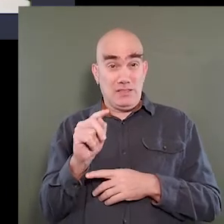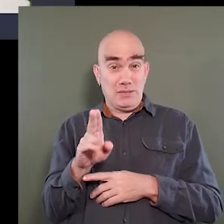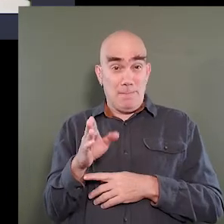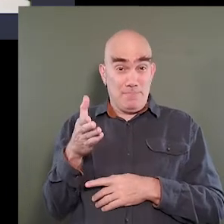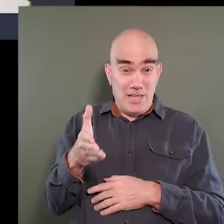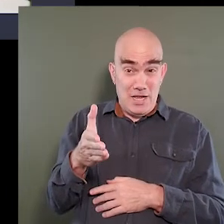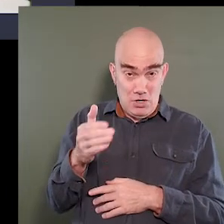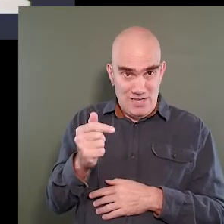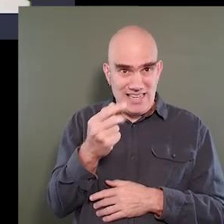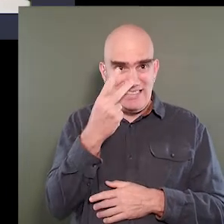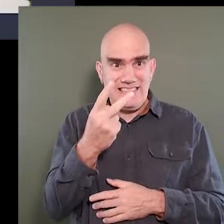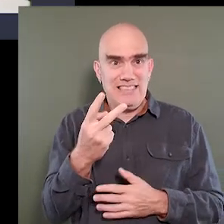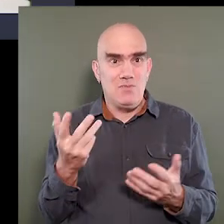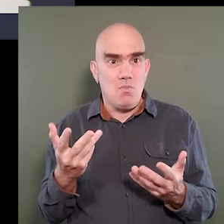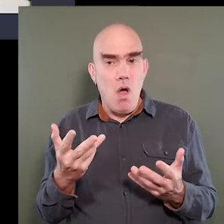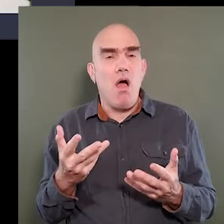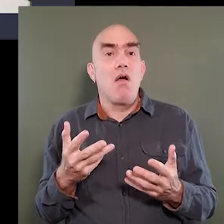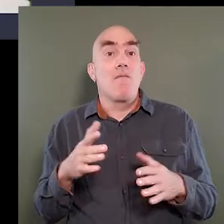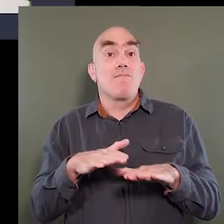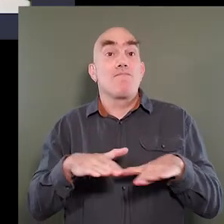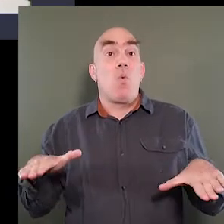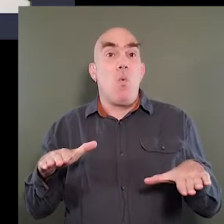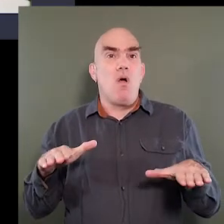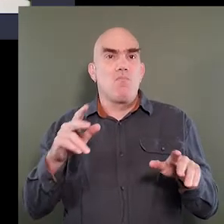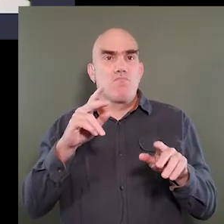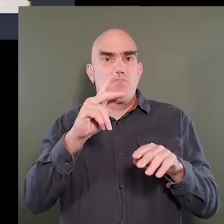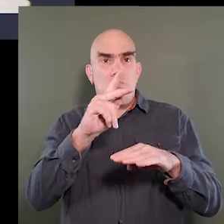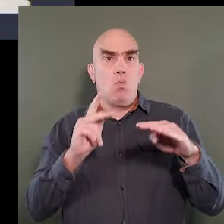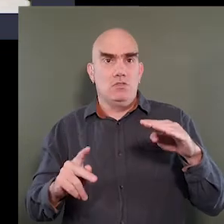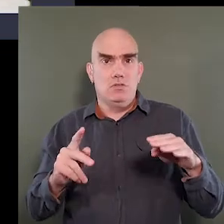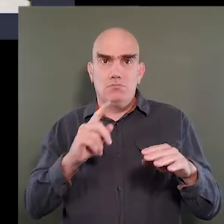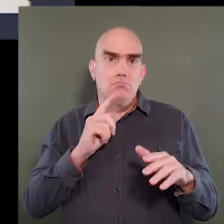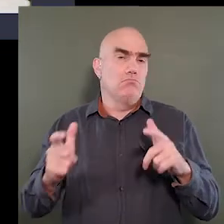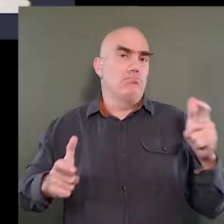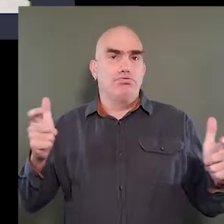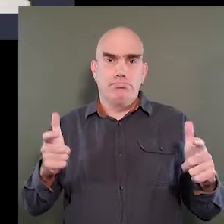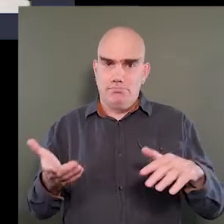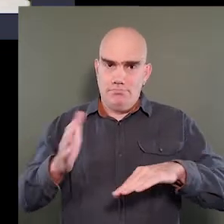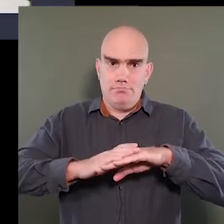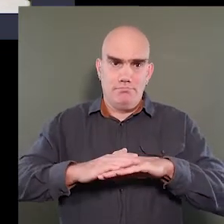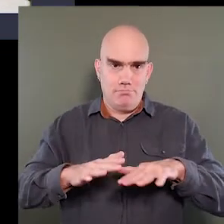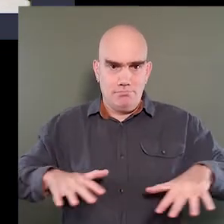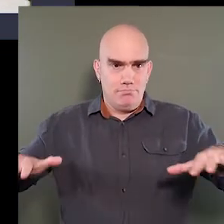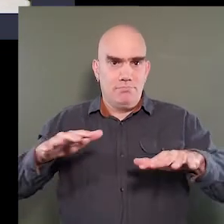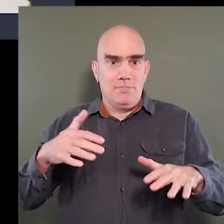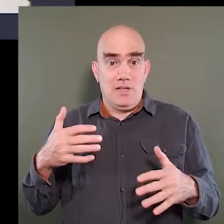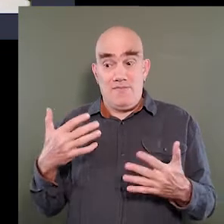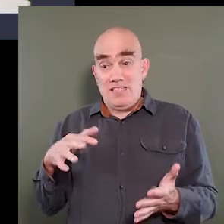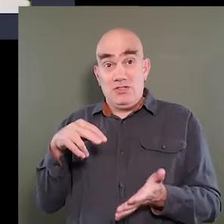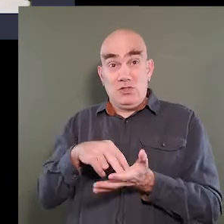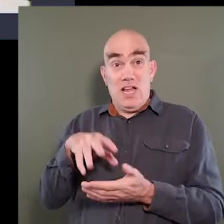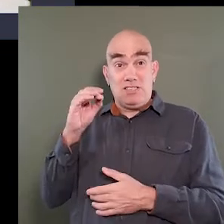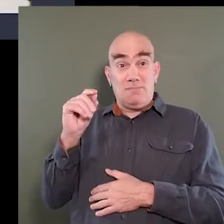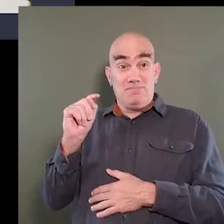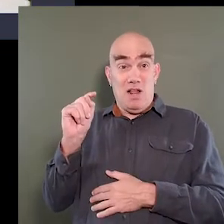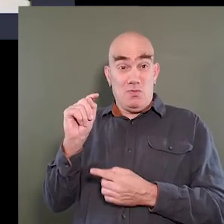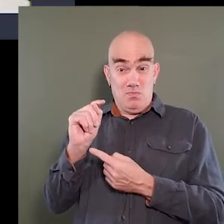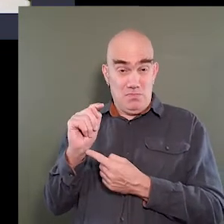the tub present, you can see that the floor ratio is vastly bigger and having